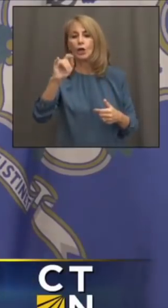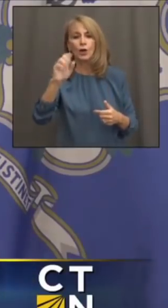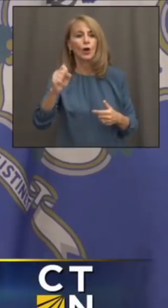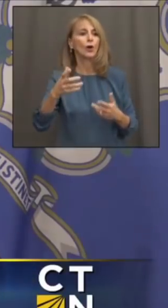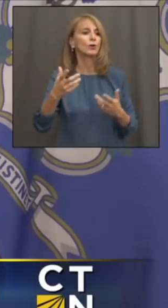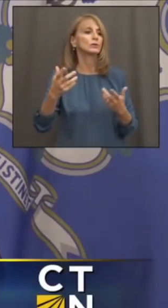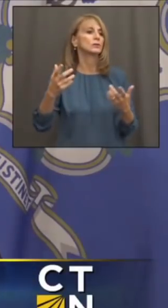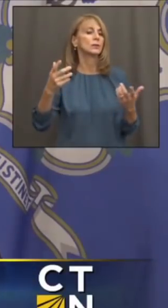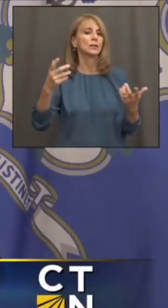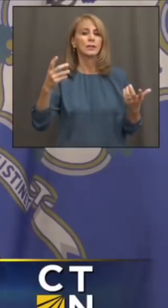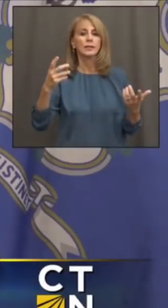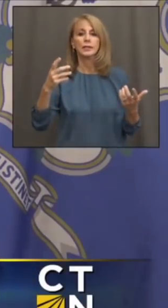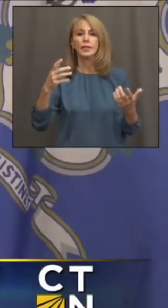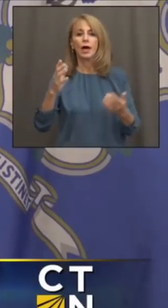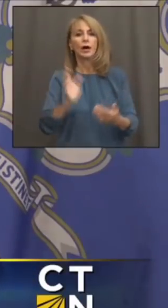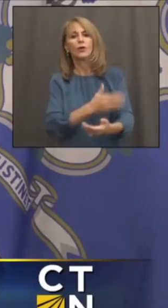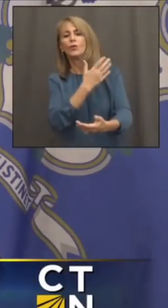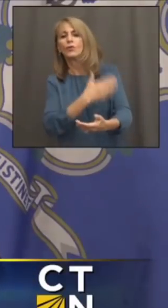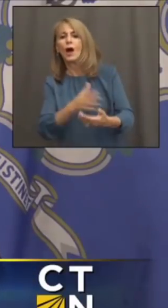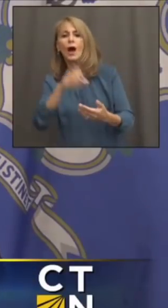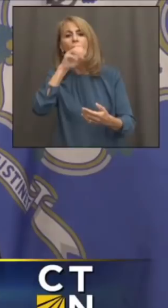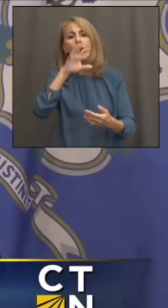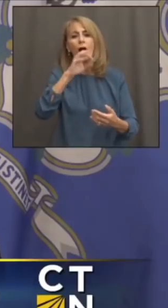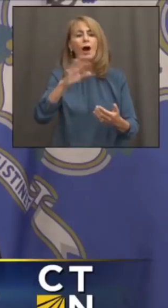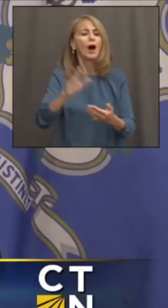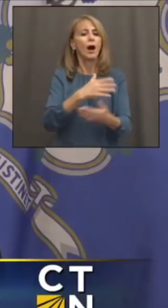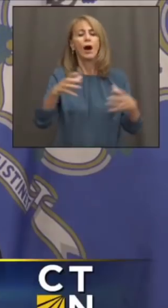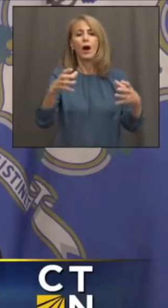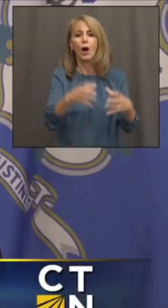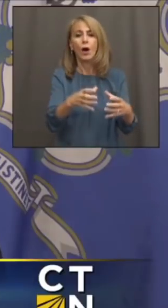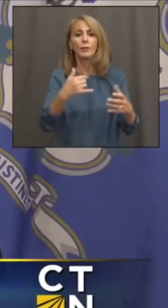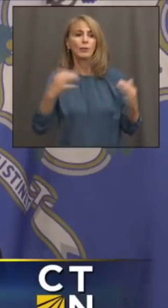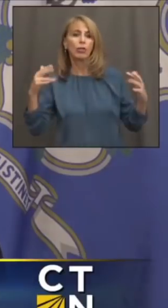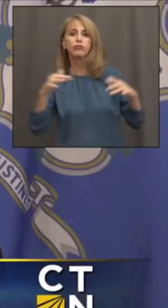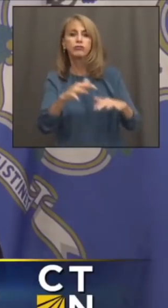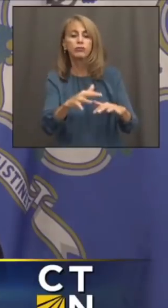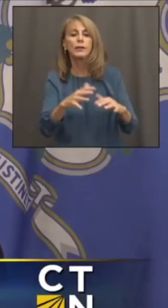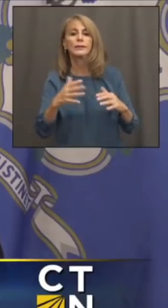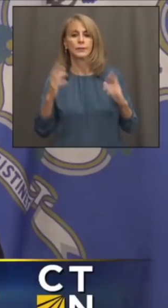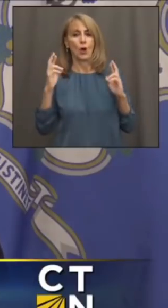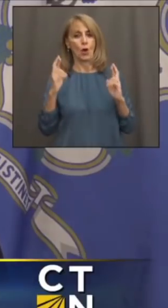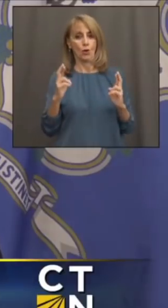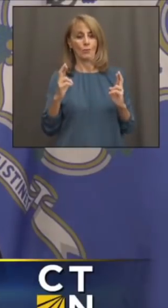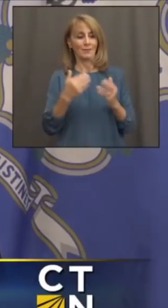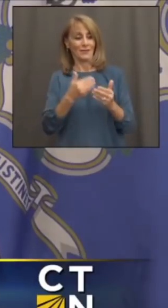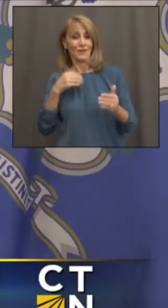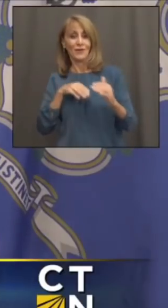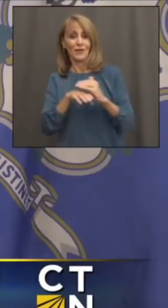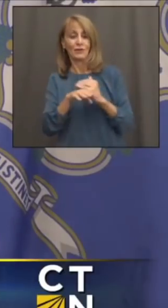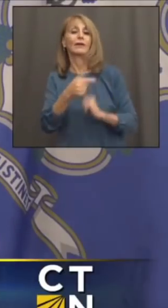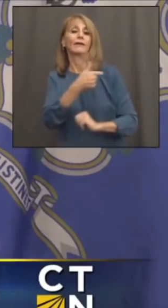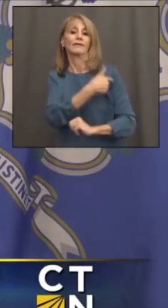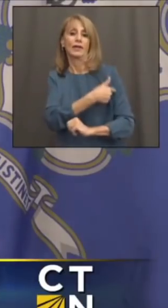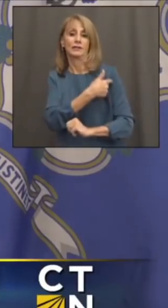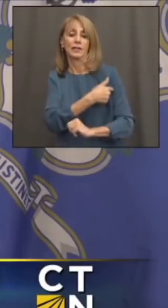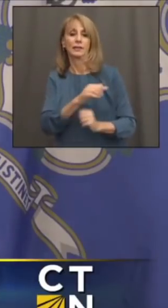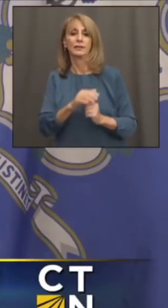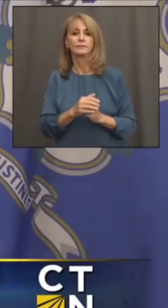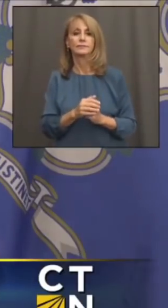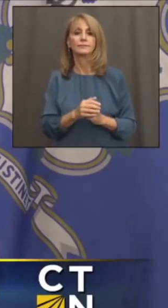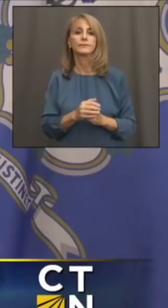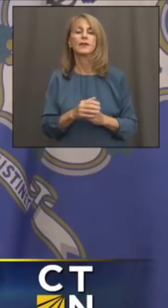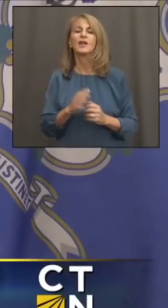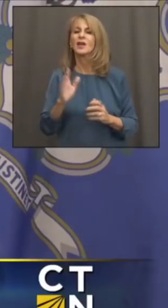rock concerts. I think that will be clear. My instinct is, as I've said before, that the indoor mask